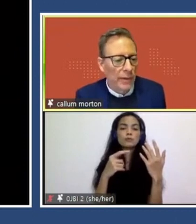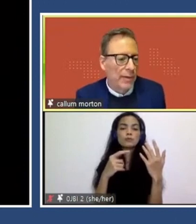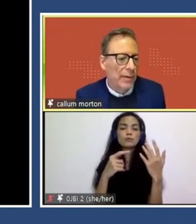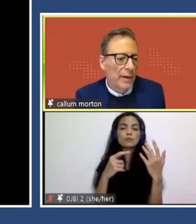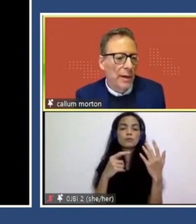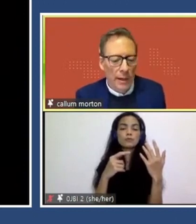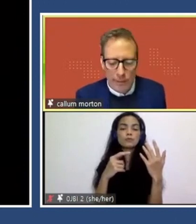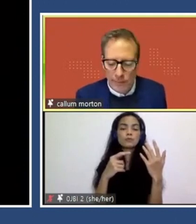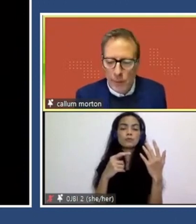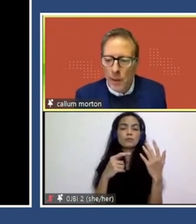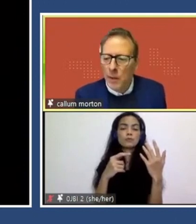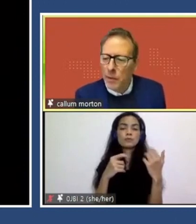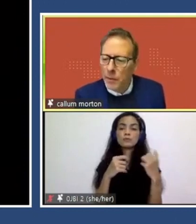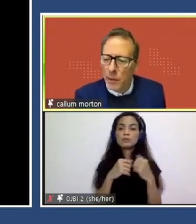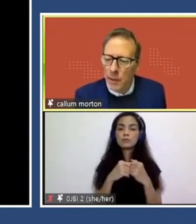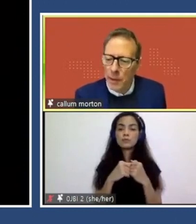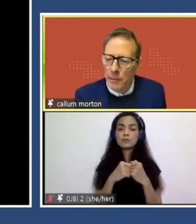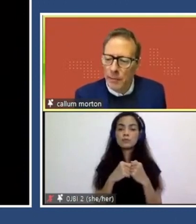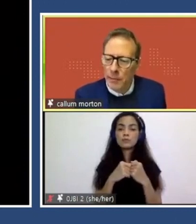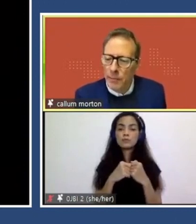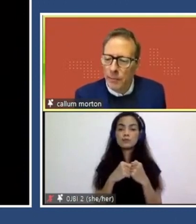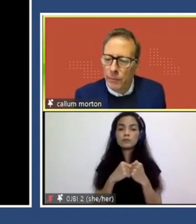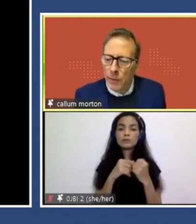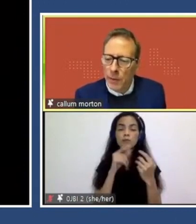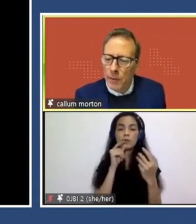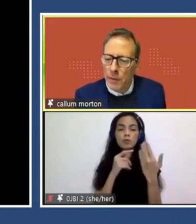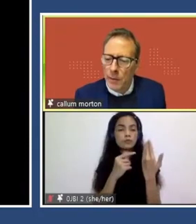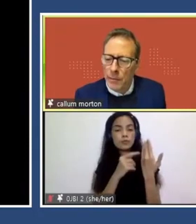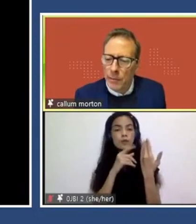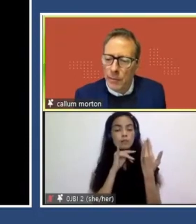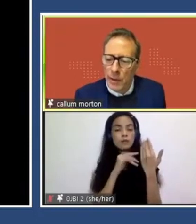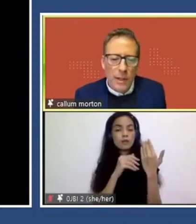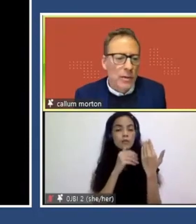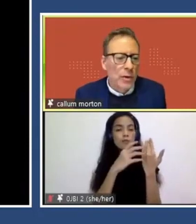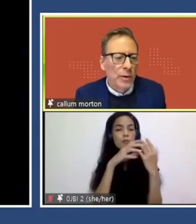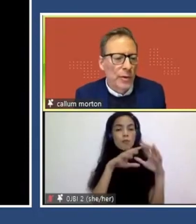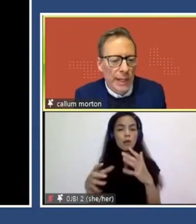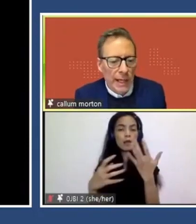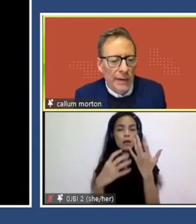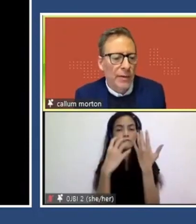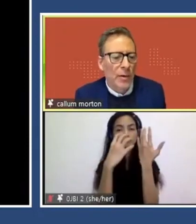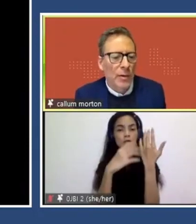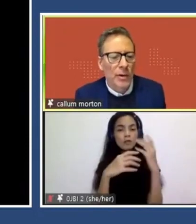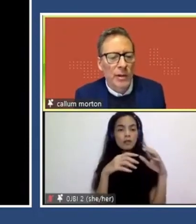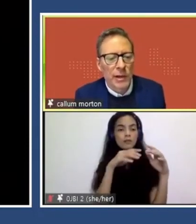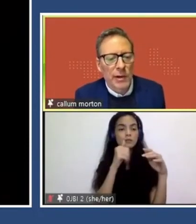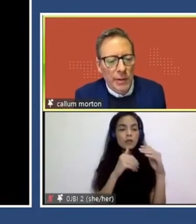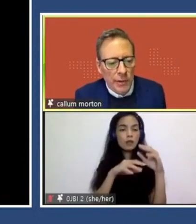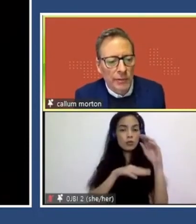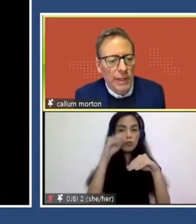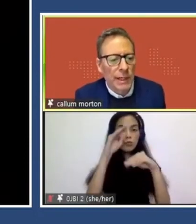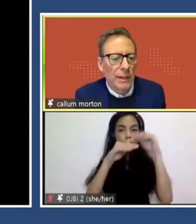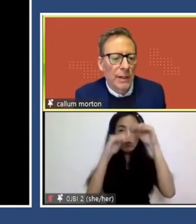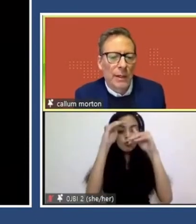political pamphlets. Um, yeah, journals, PDFs, and so on. So